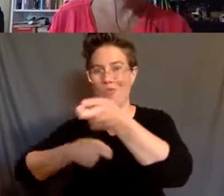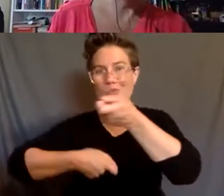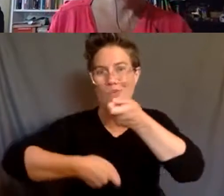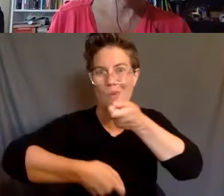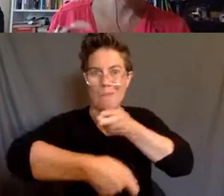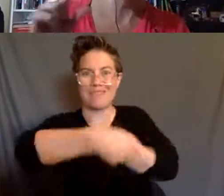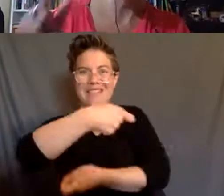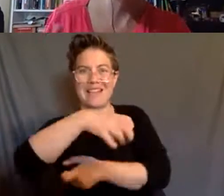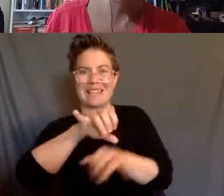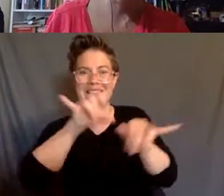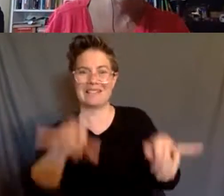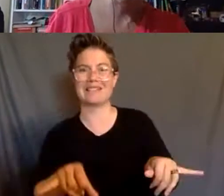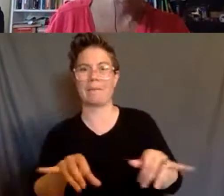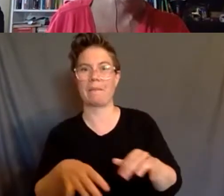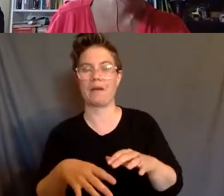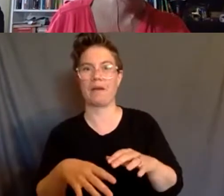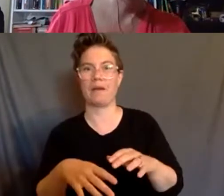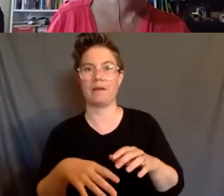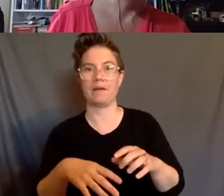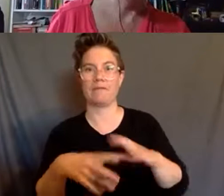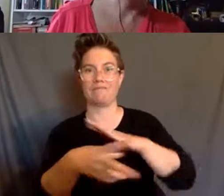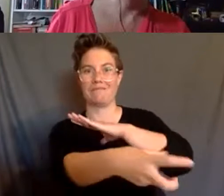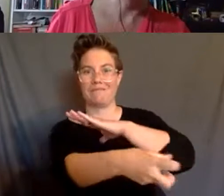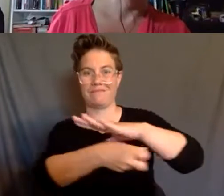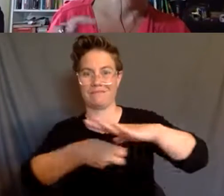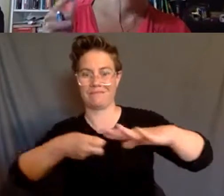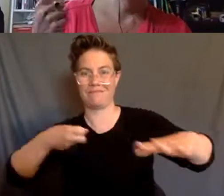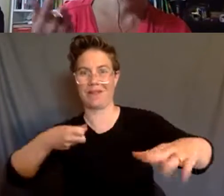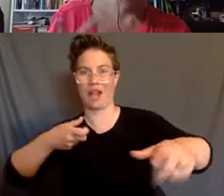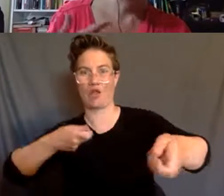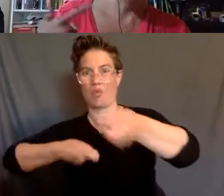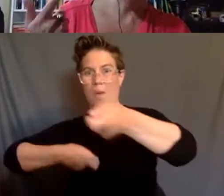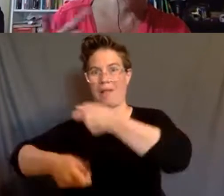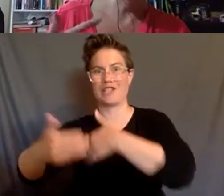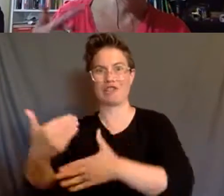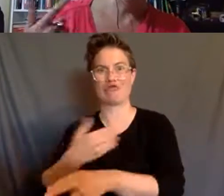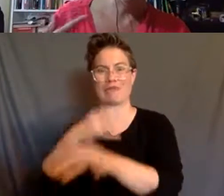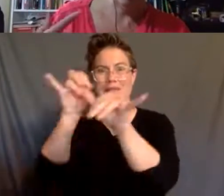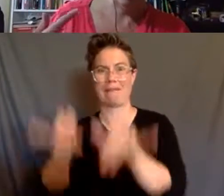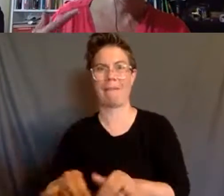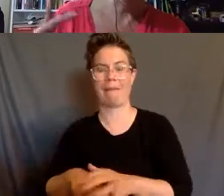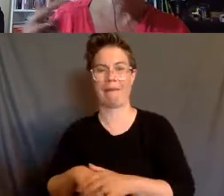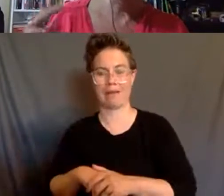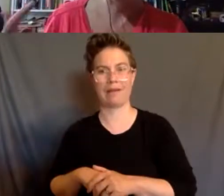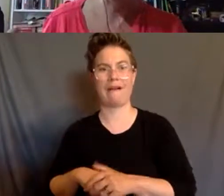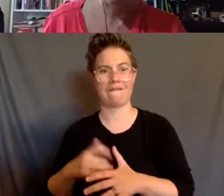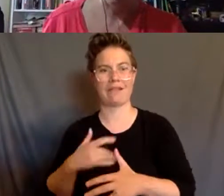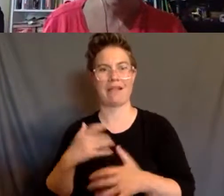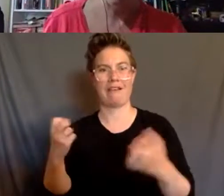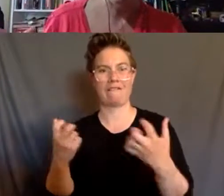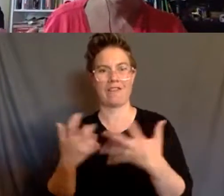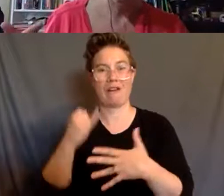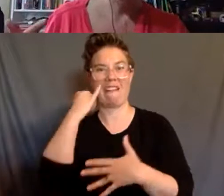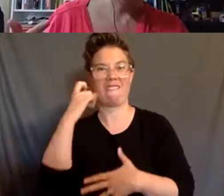that was about to decarcerating people. Right. It was, um, and, and that is the fear. think now we're like defunding the